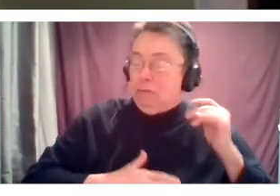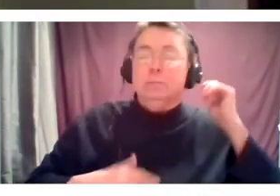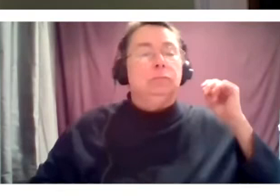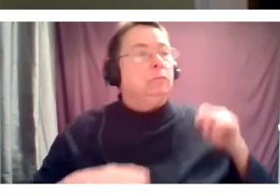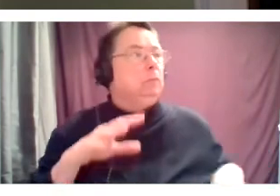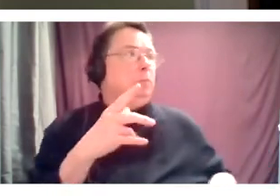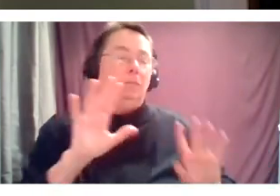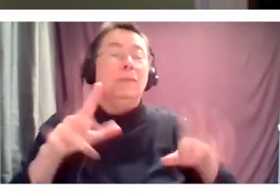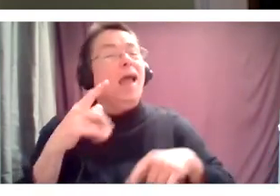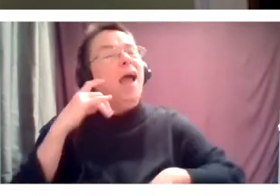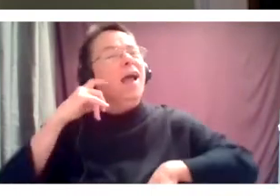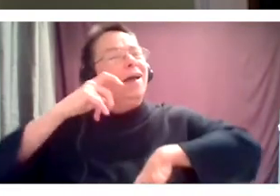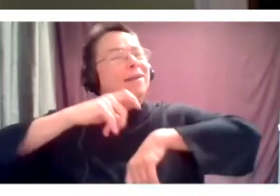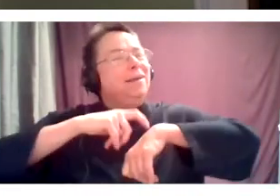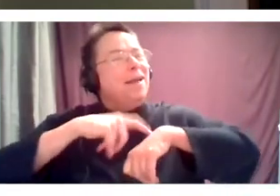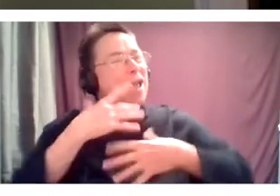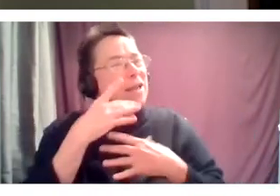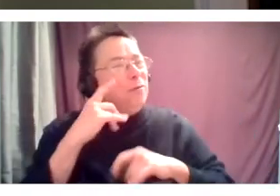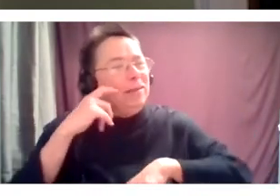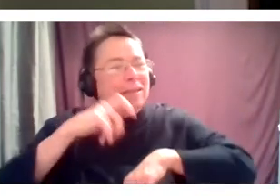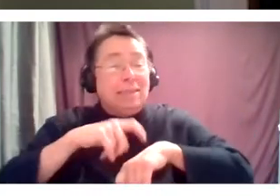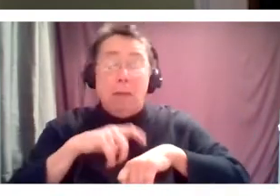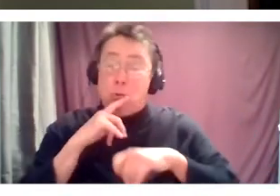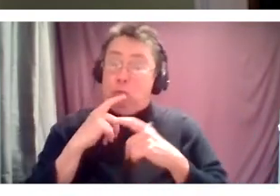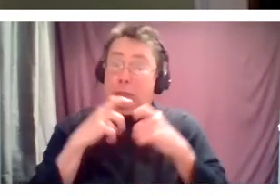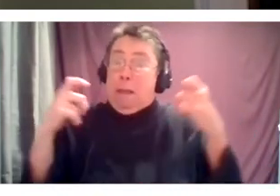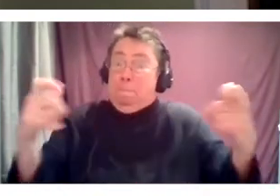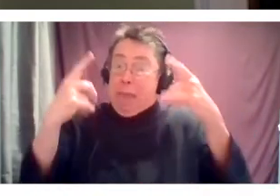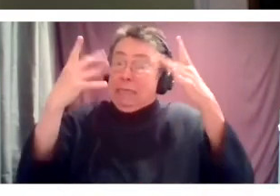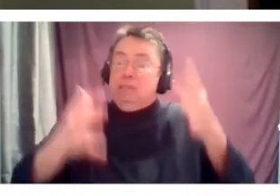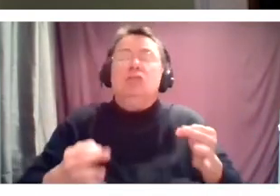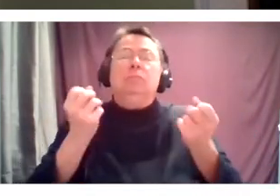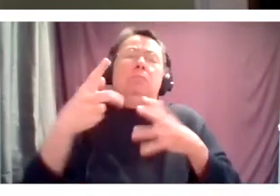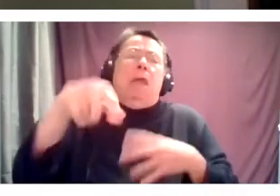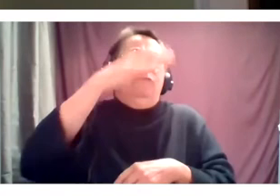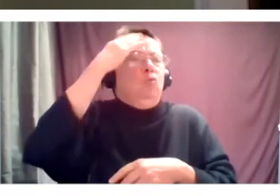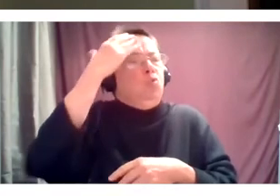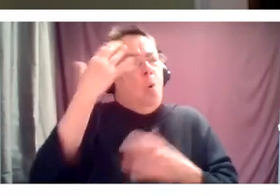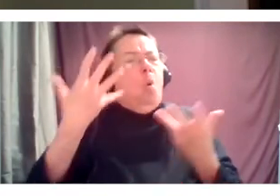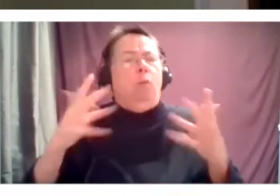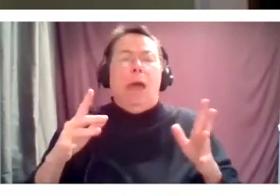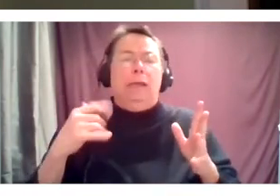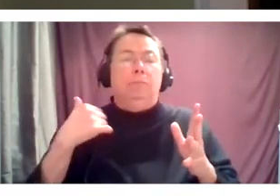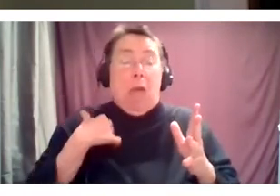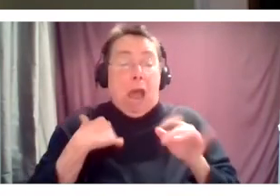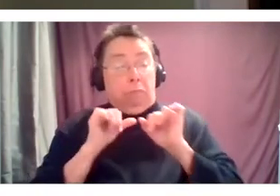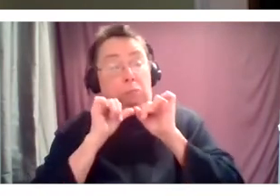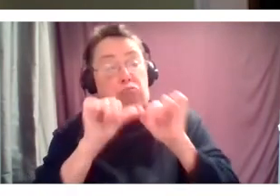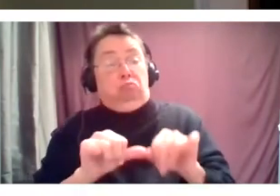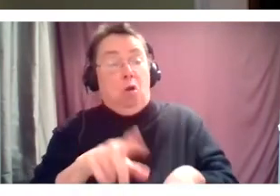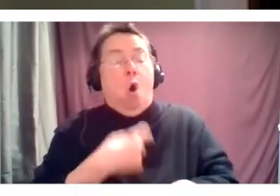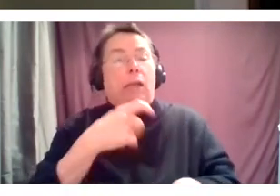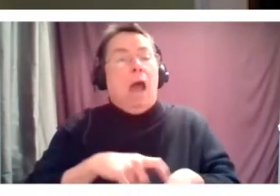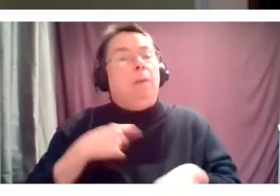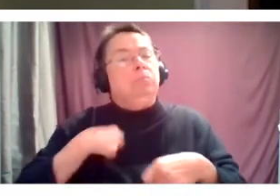because, uh, the, the big decision, uh, many of you already know that I had made the decision to leave. Um, and that decision has